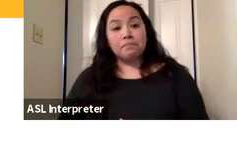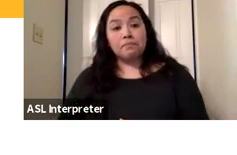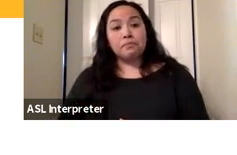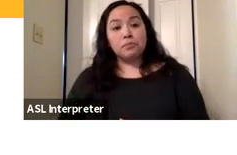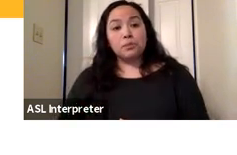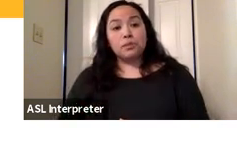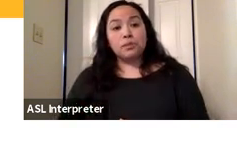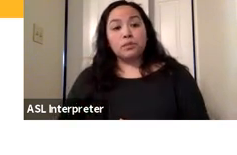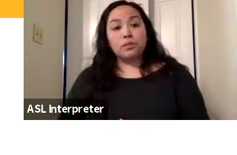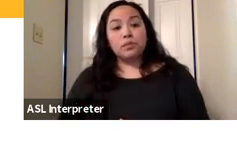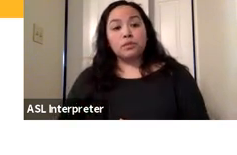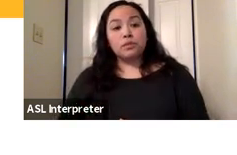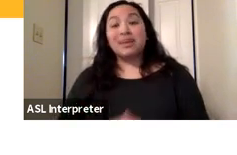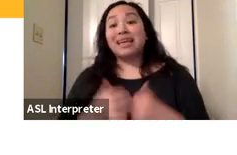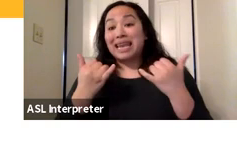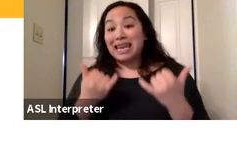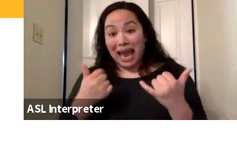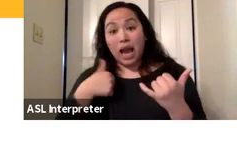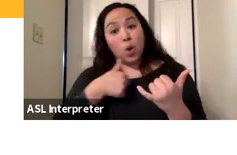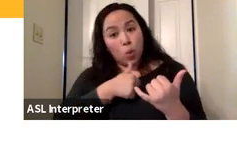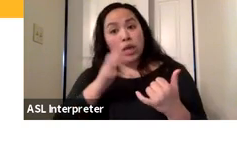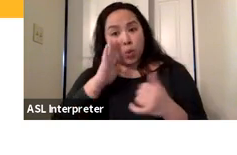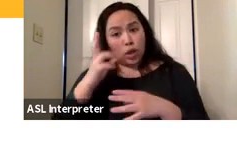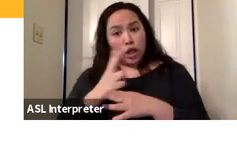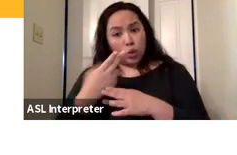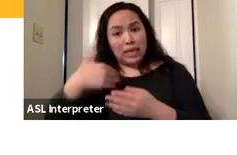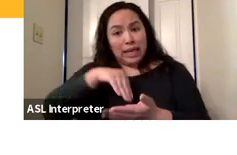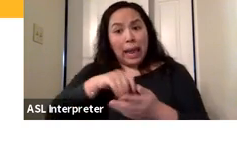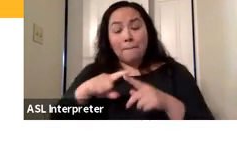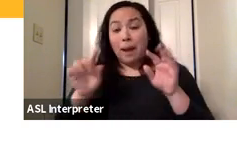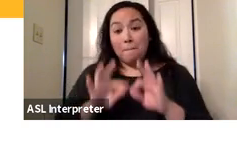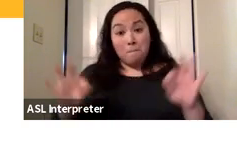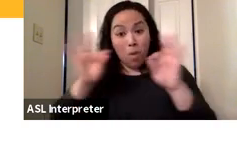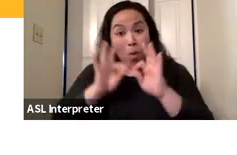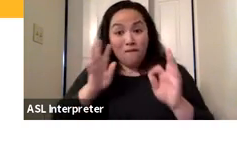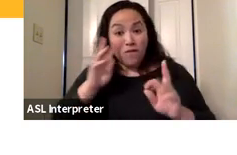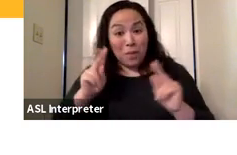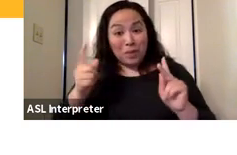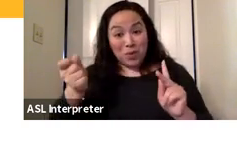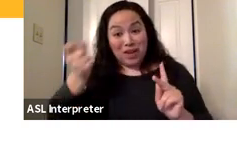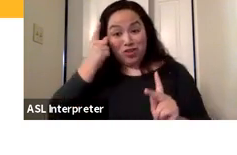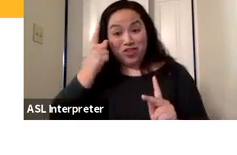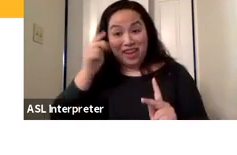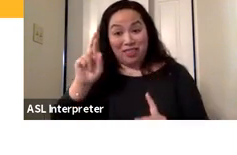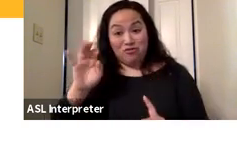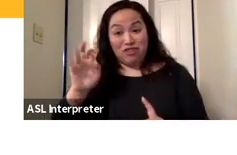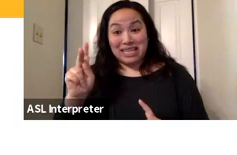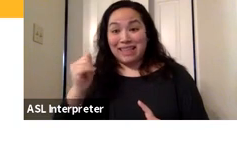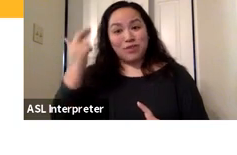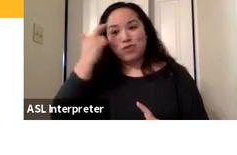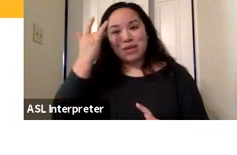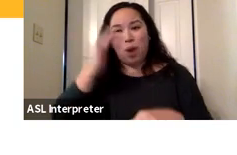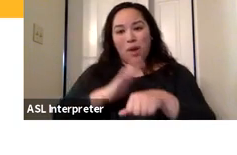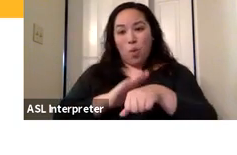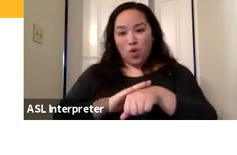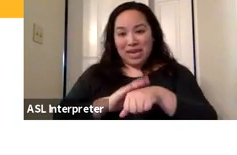to where we're able to use this again. But it's important for people to understand this risk. And that's why the warning statements